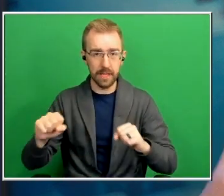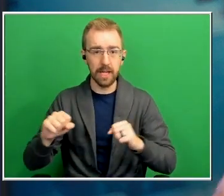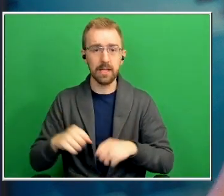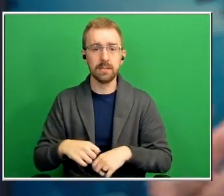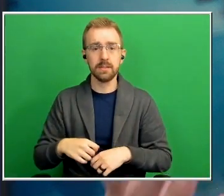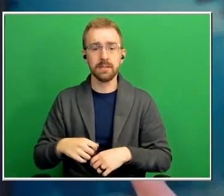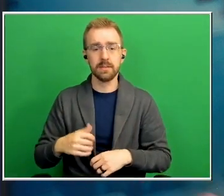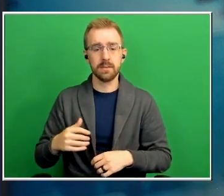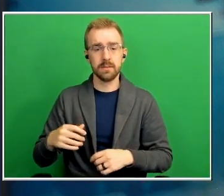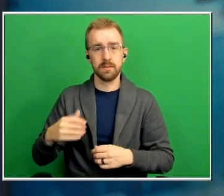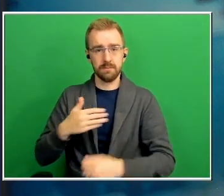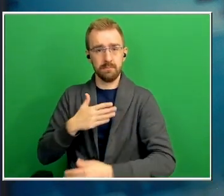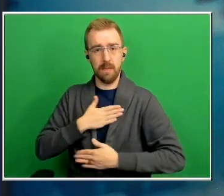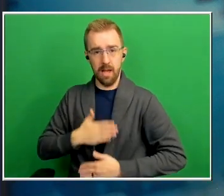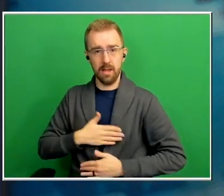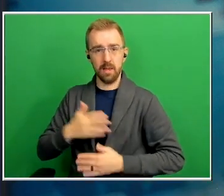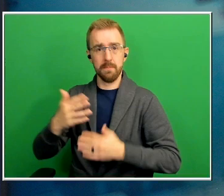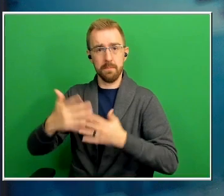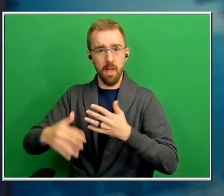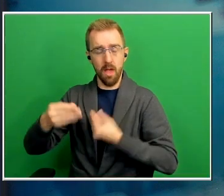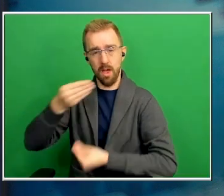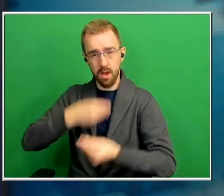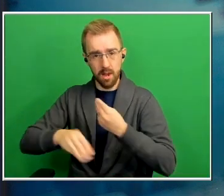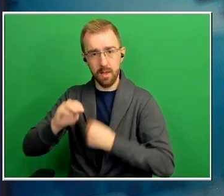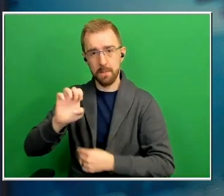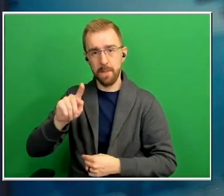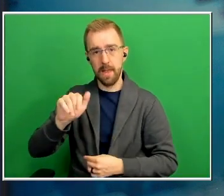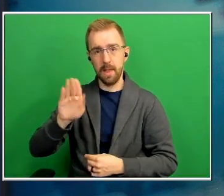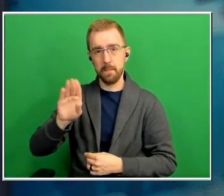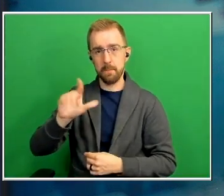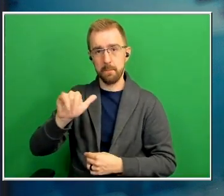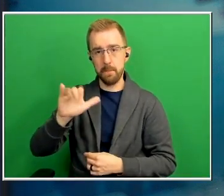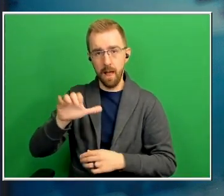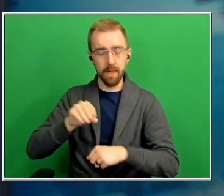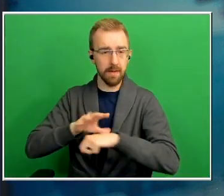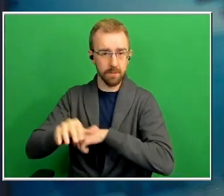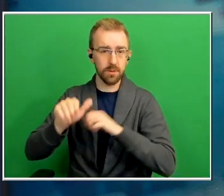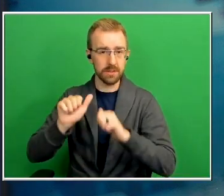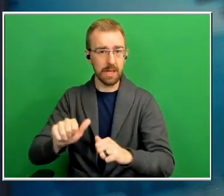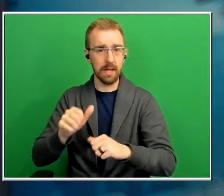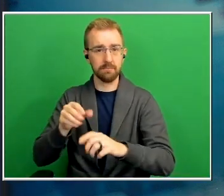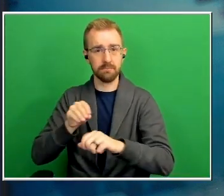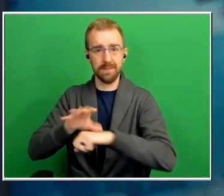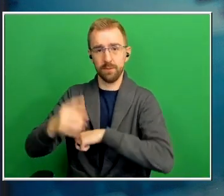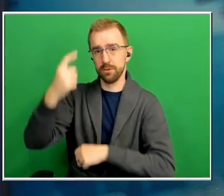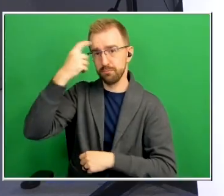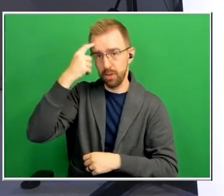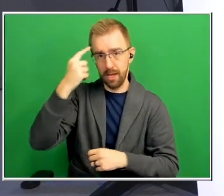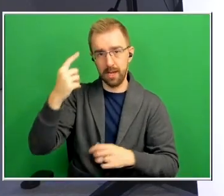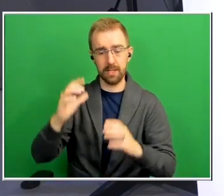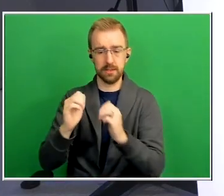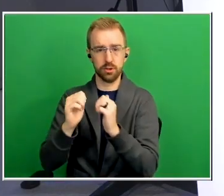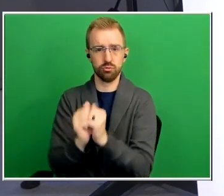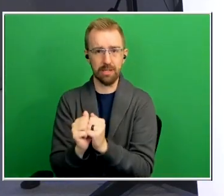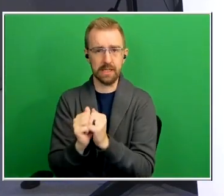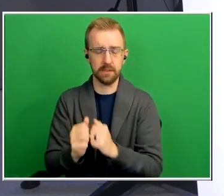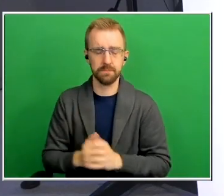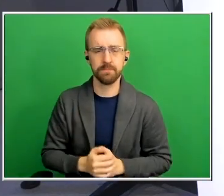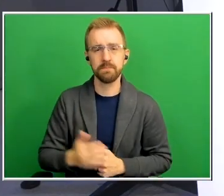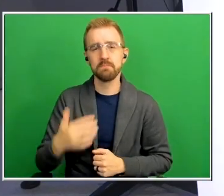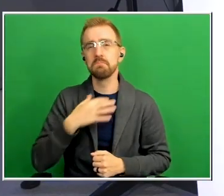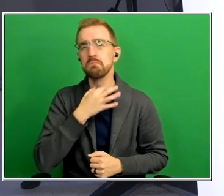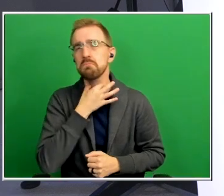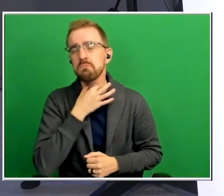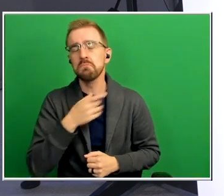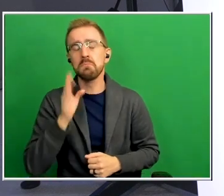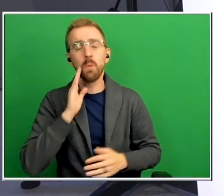the metabolic influence it has may have an impact on the brain and the shrinkage of the brain all right what do you know about this what encouraging a friend